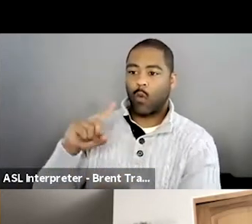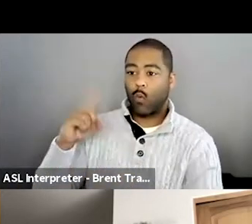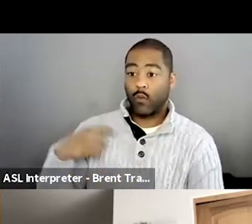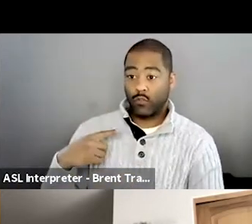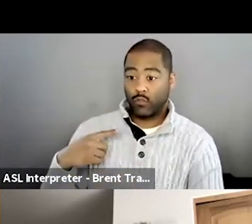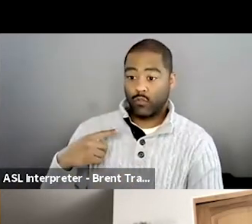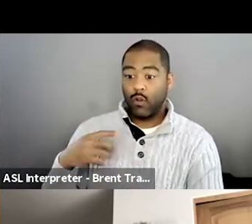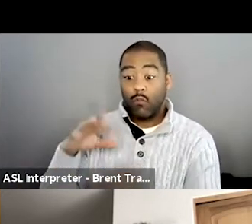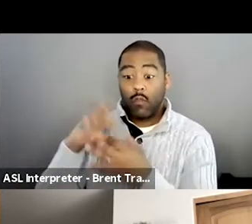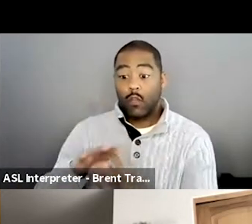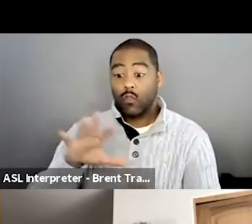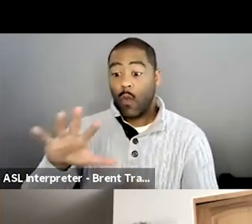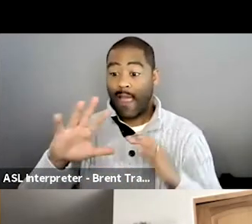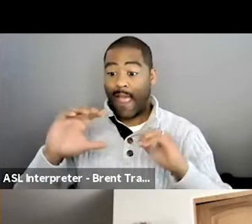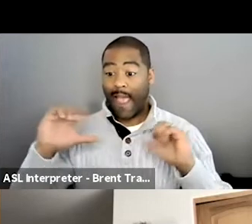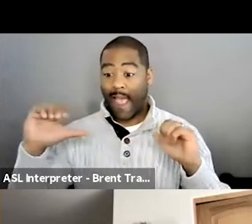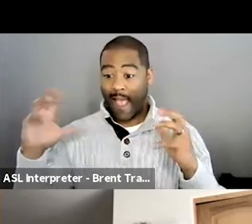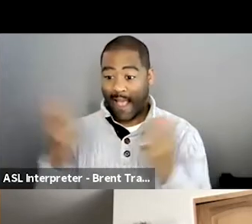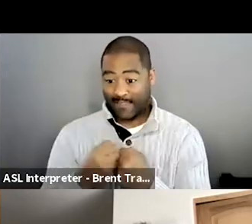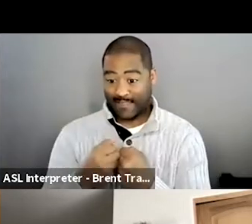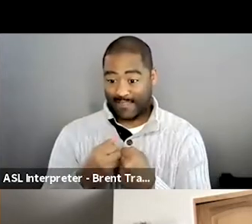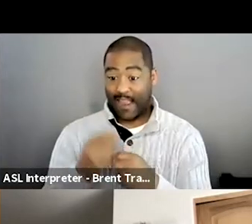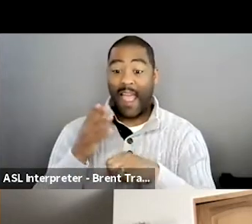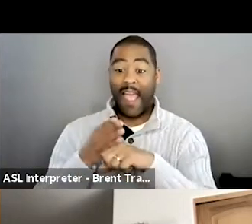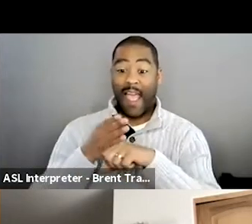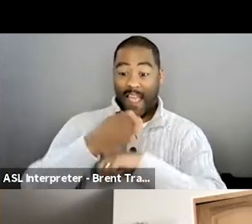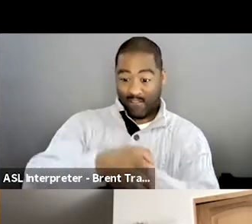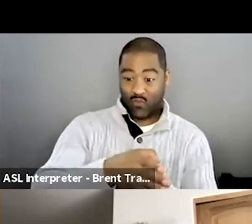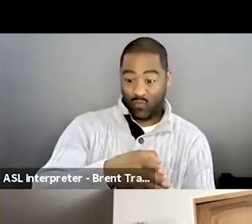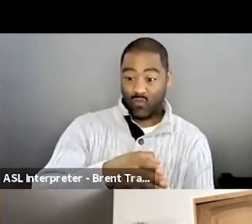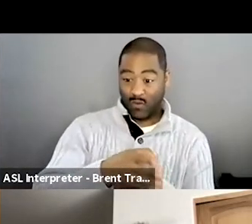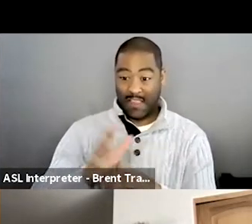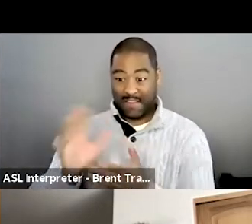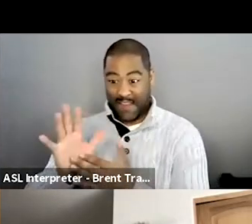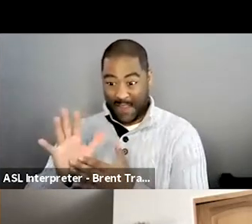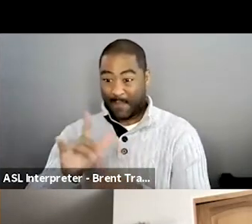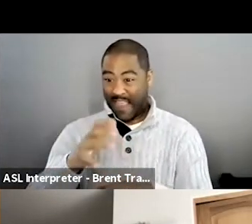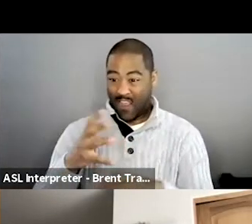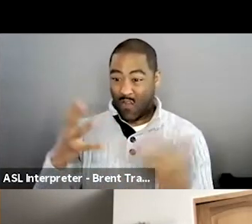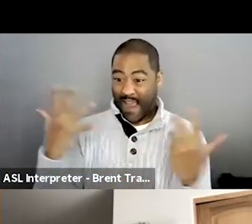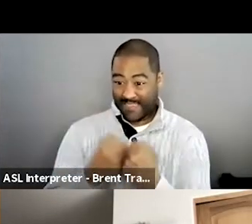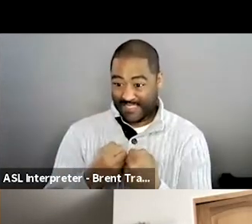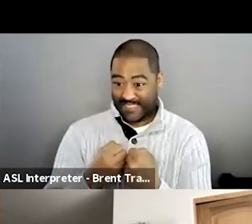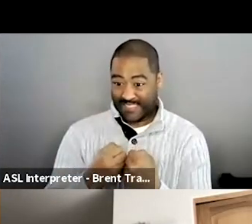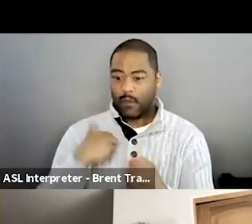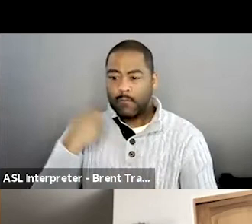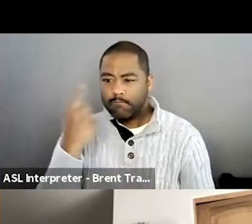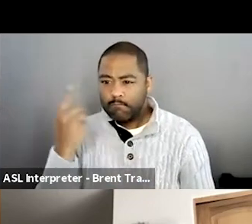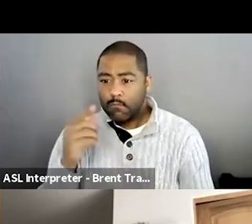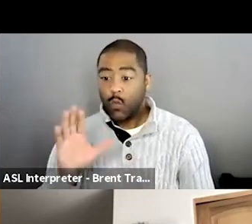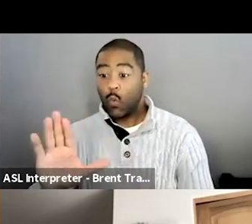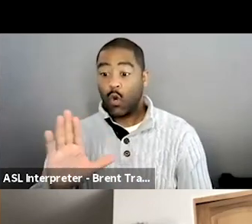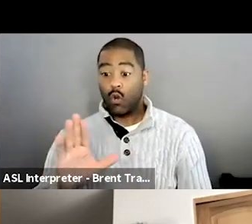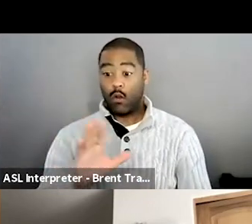film, which is really, uh, terrifying. Uh, and the, the question is after your accident, did your relationship with your parents